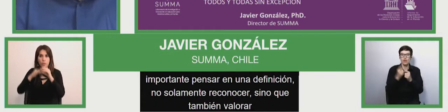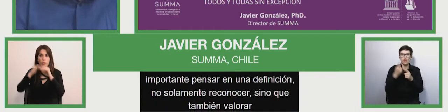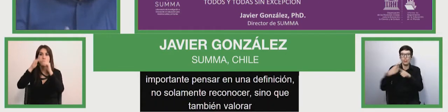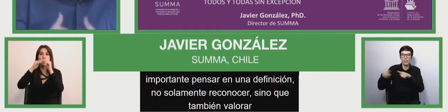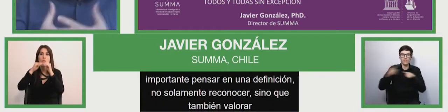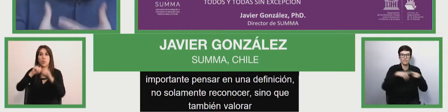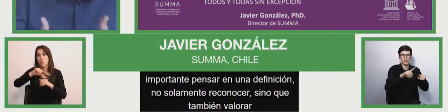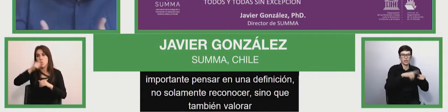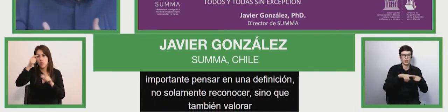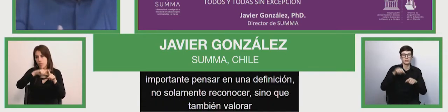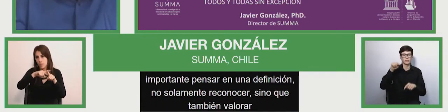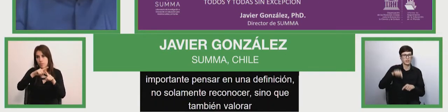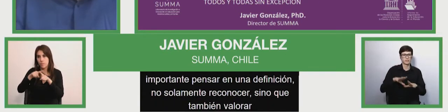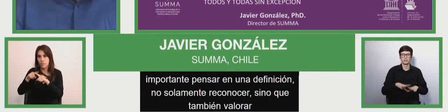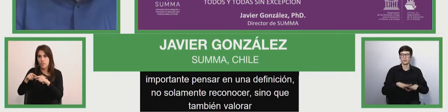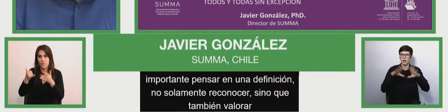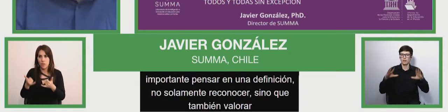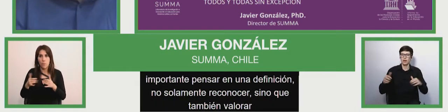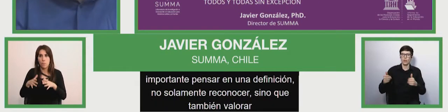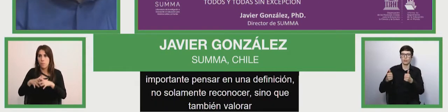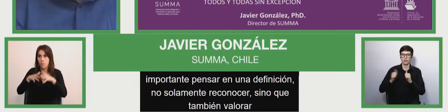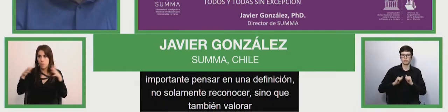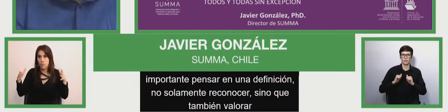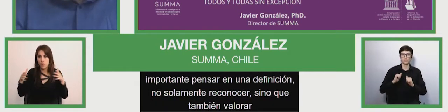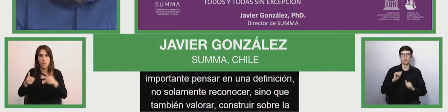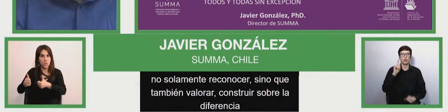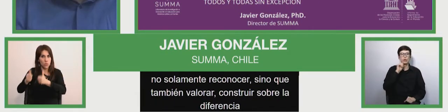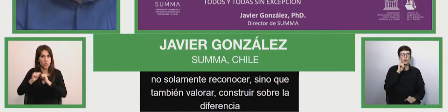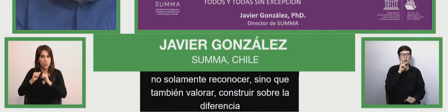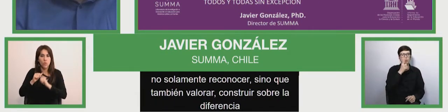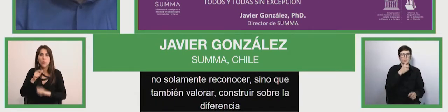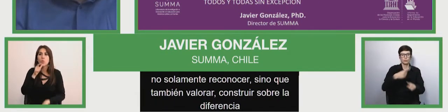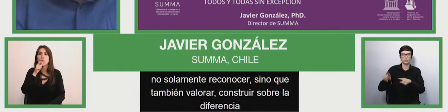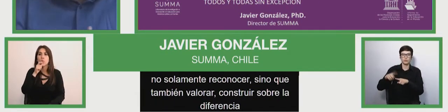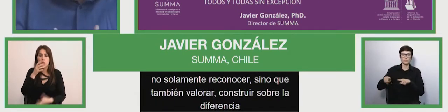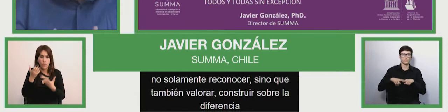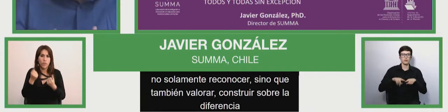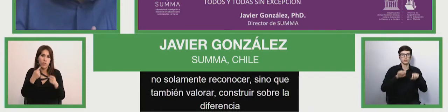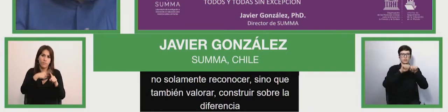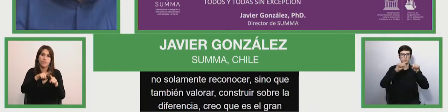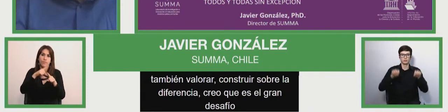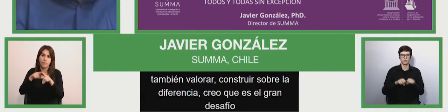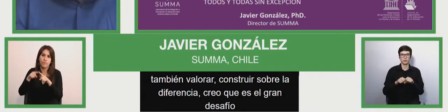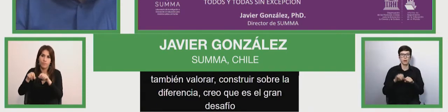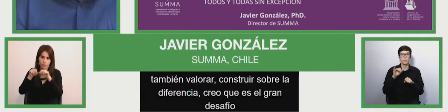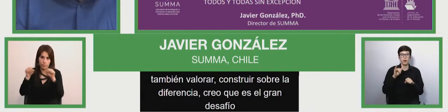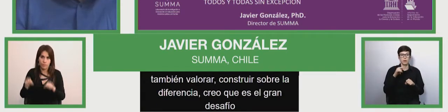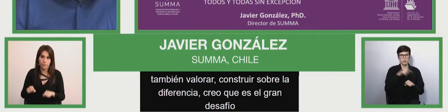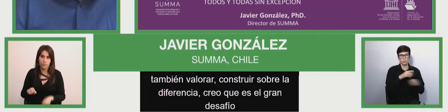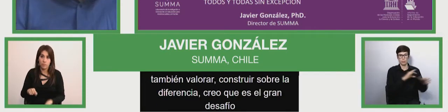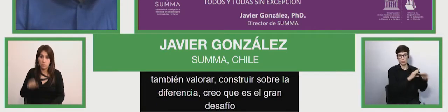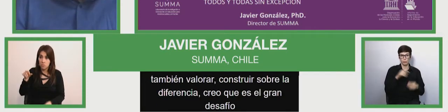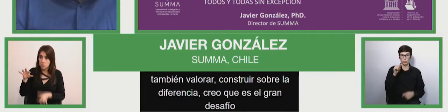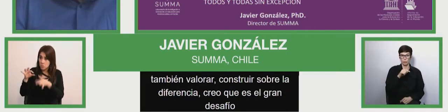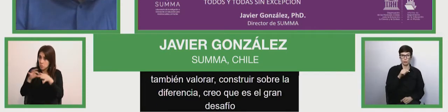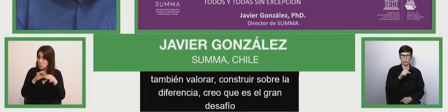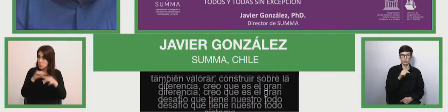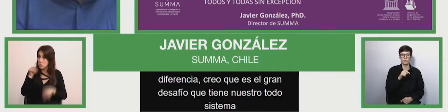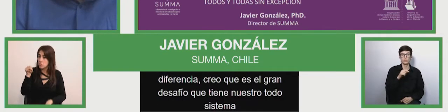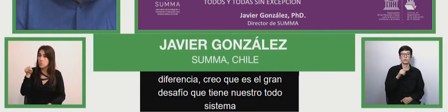the big challenge that all the systems has. And that is why in together with